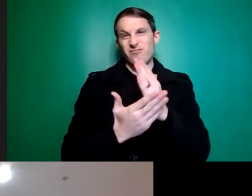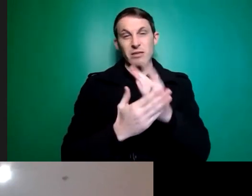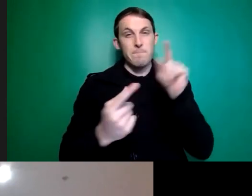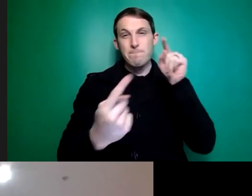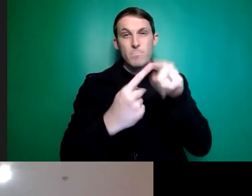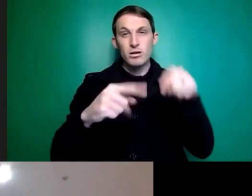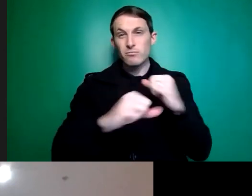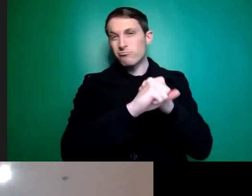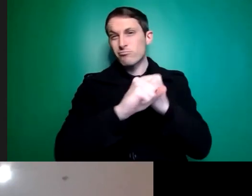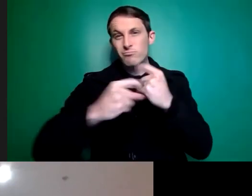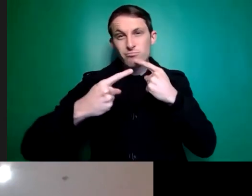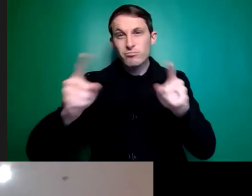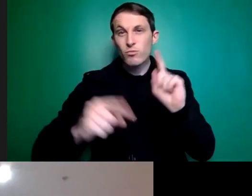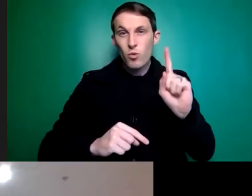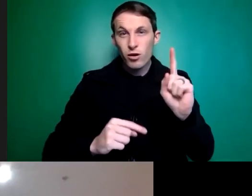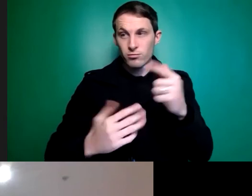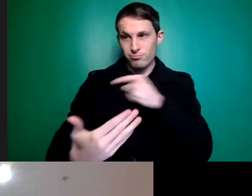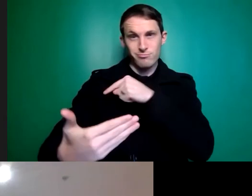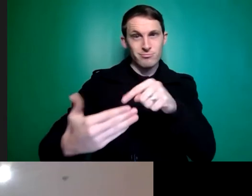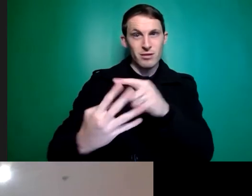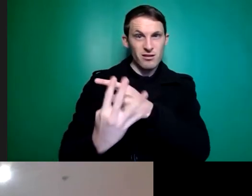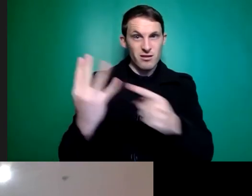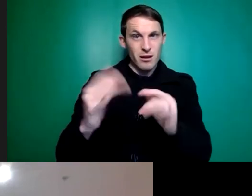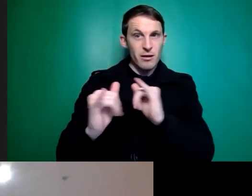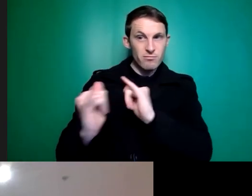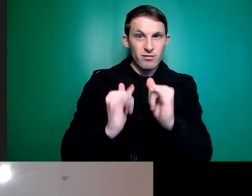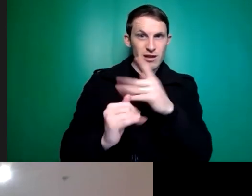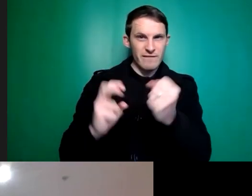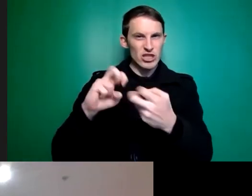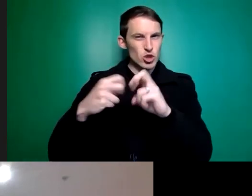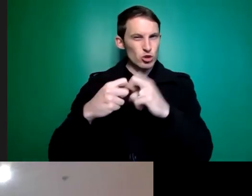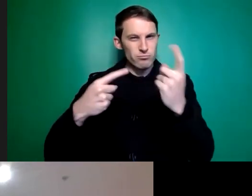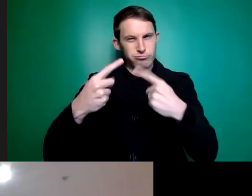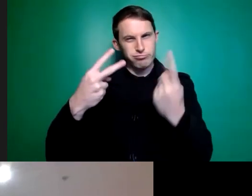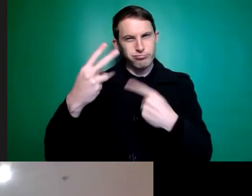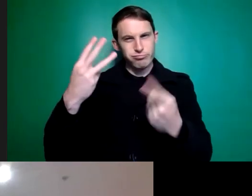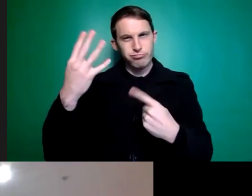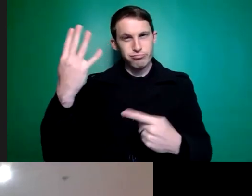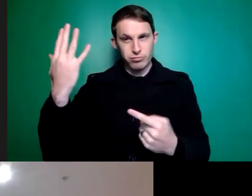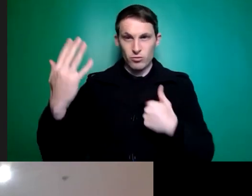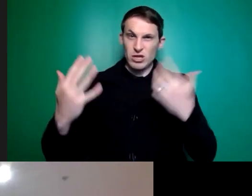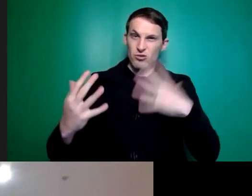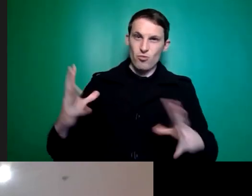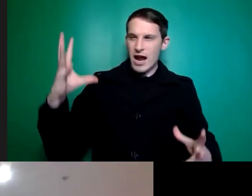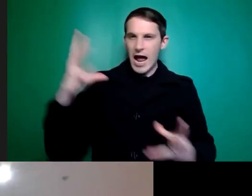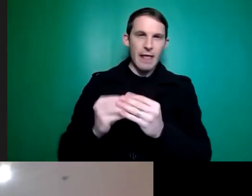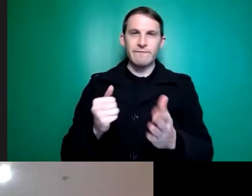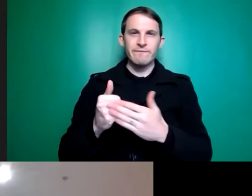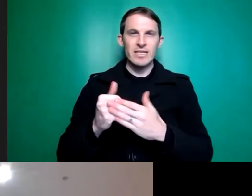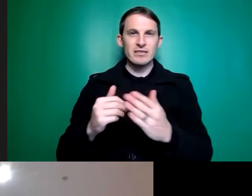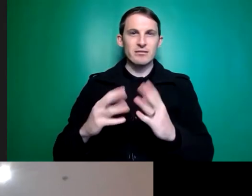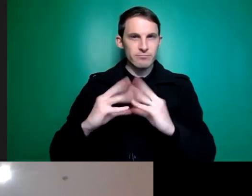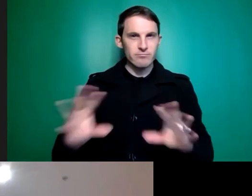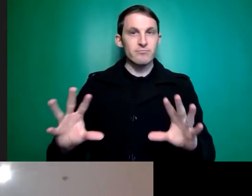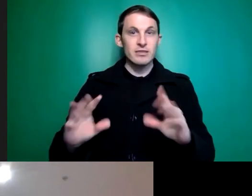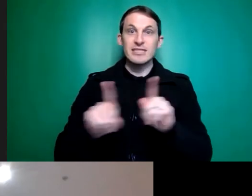to fix all of the issues we've been hearing about in the panel conversation. So, we've heard that the system is broken, we've heard about long waiting lists, we've heard